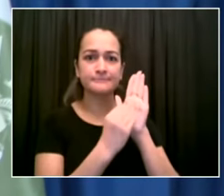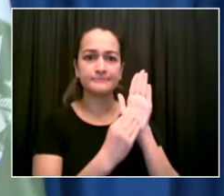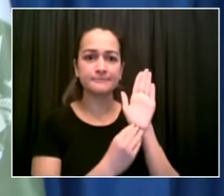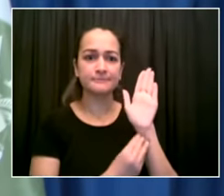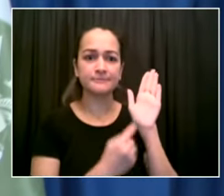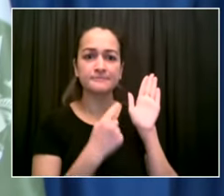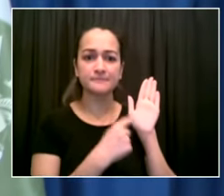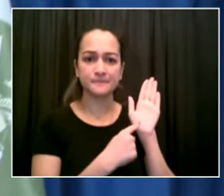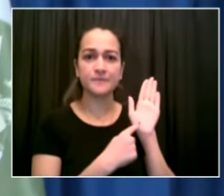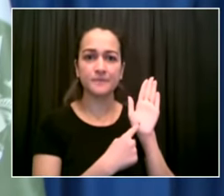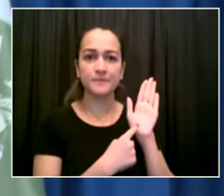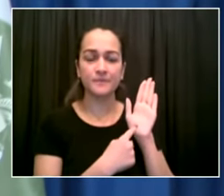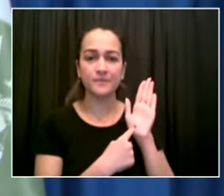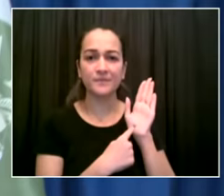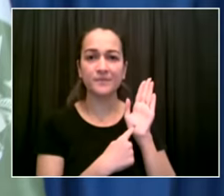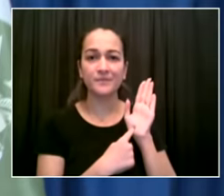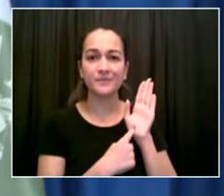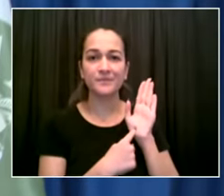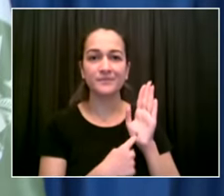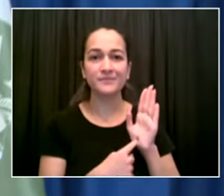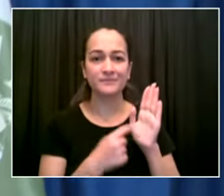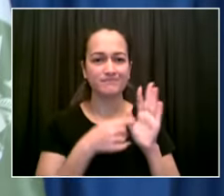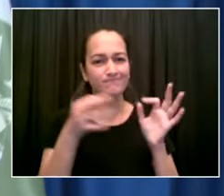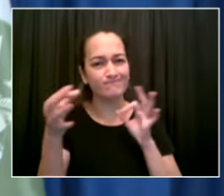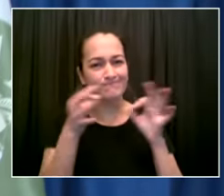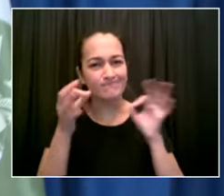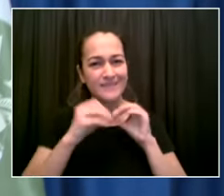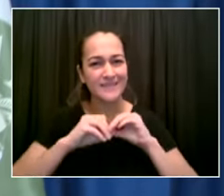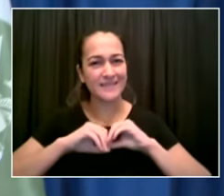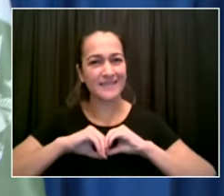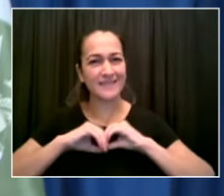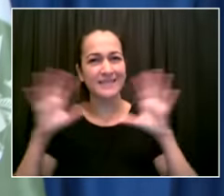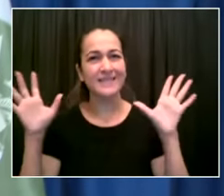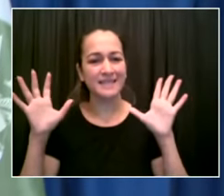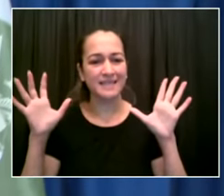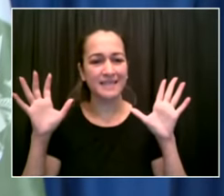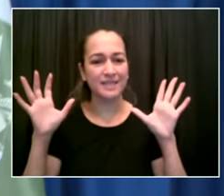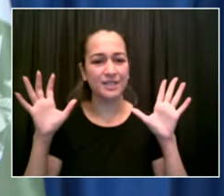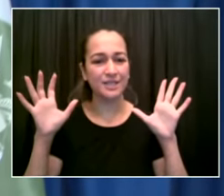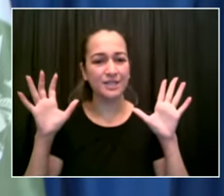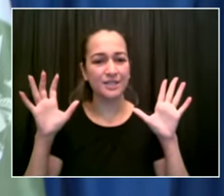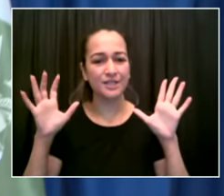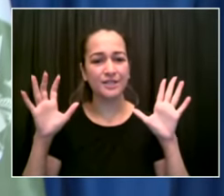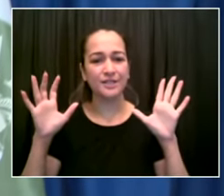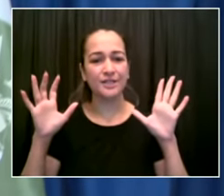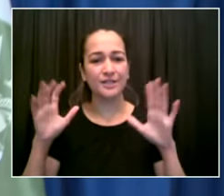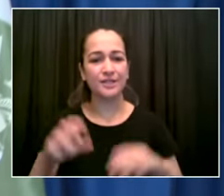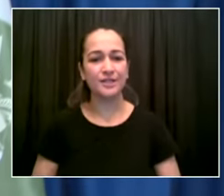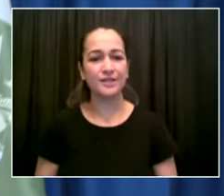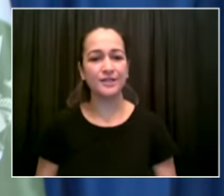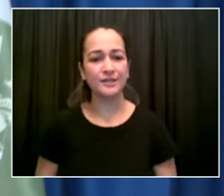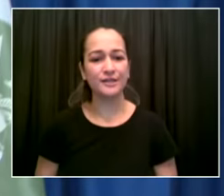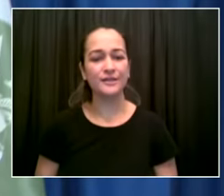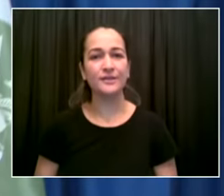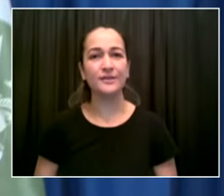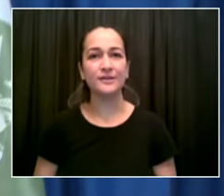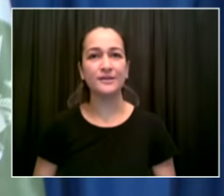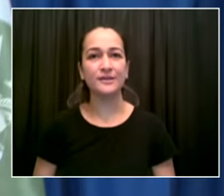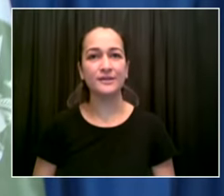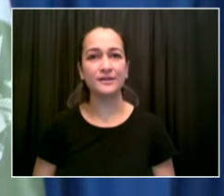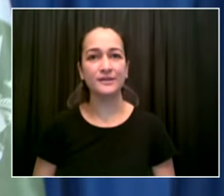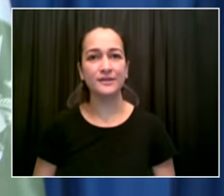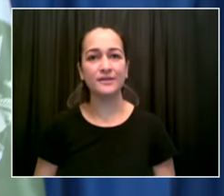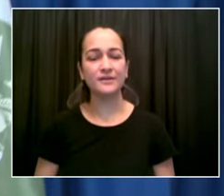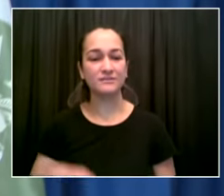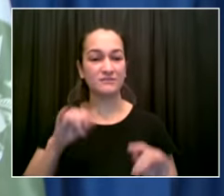start on this diabetes center you know about the croc center we know about its unfortunate demise you said publicly